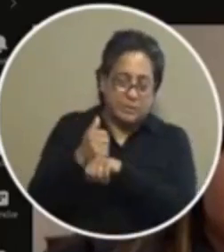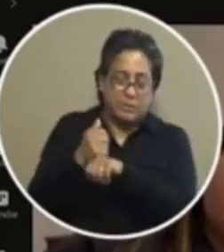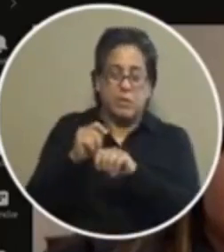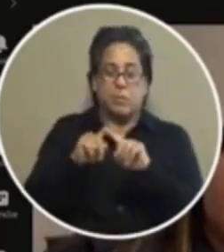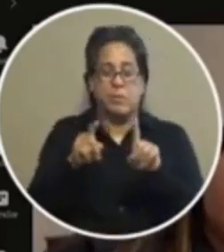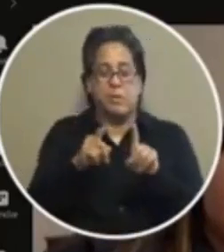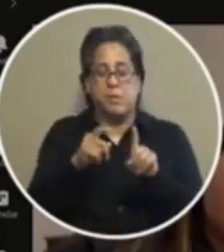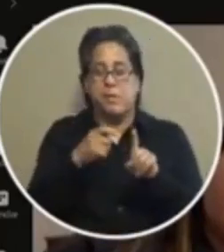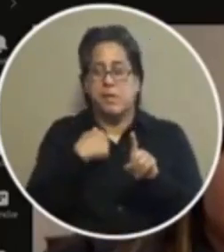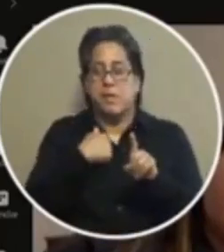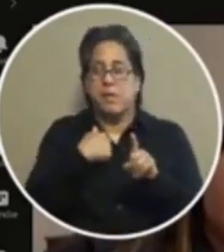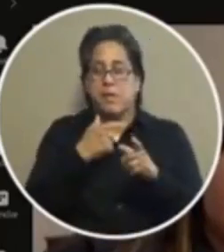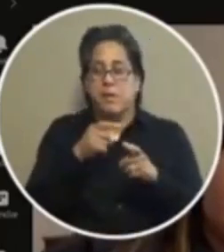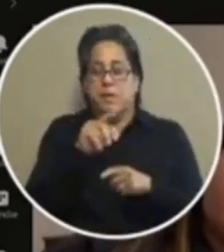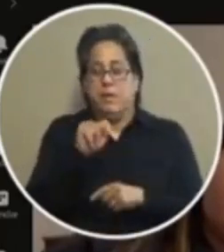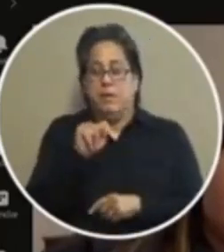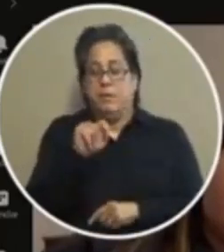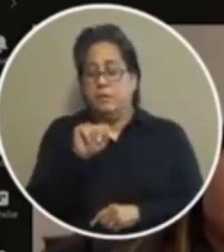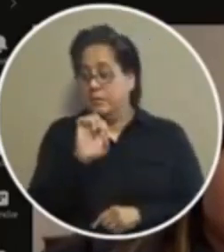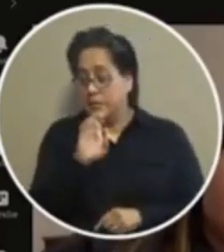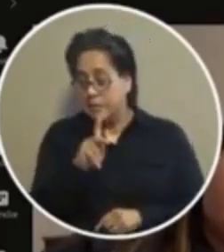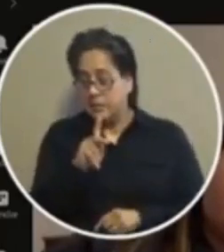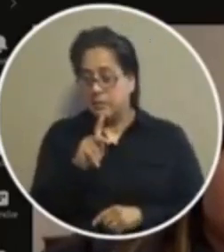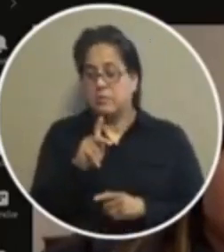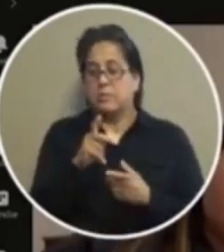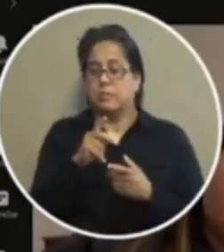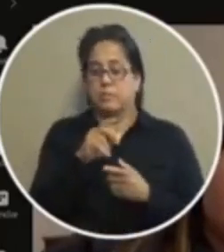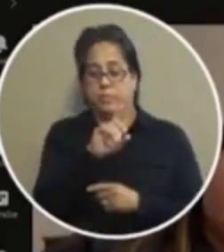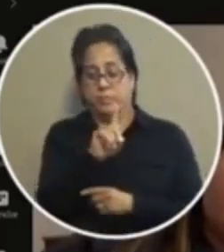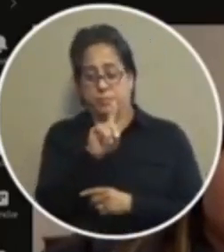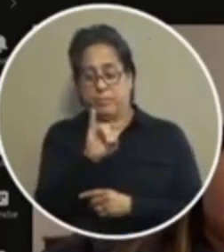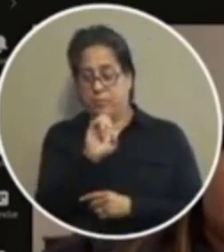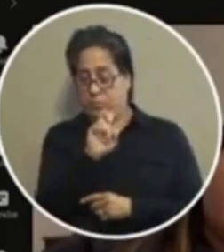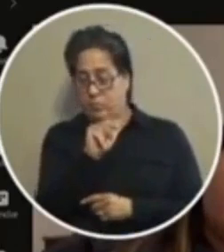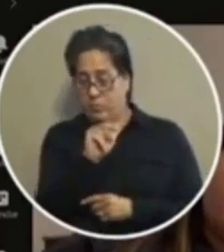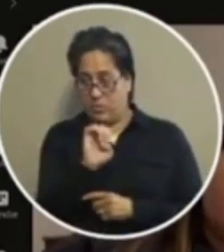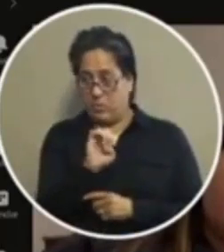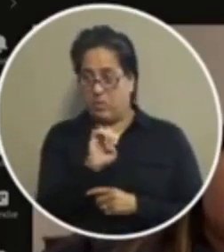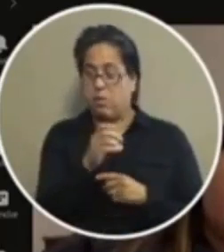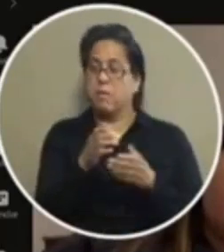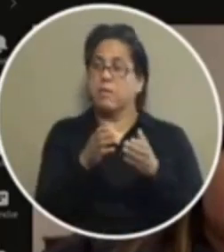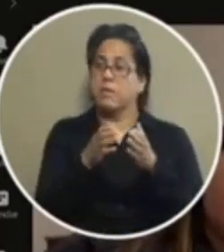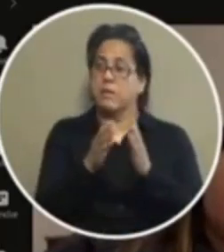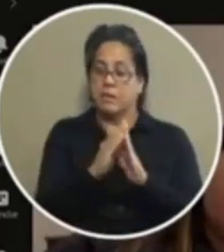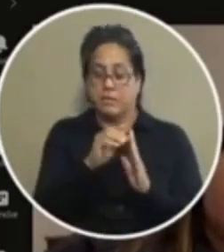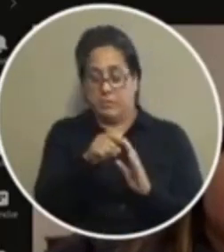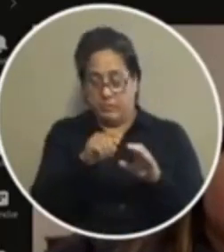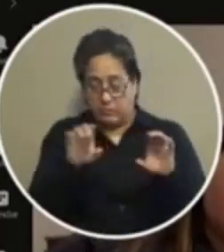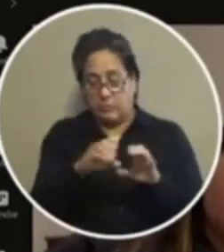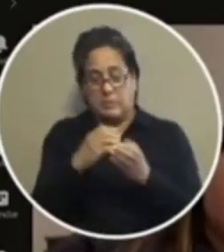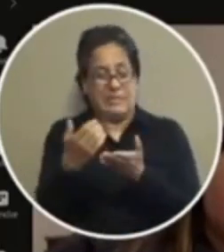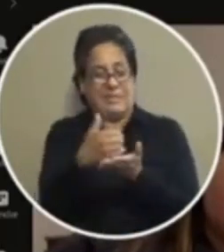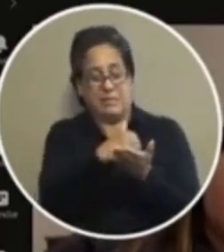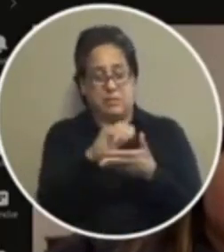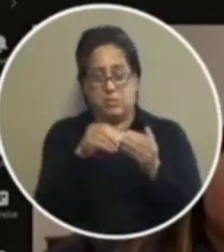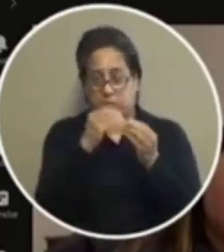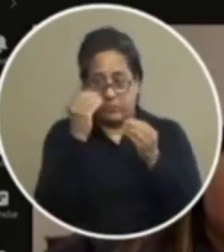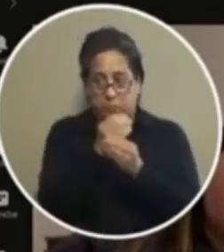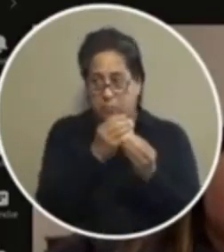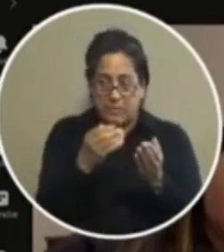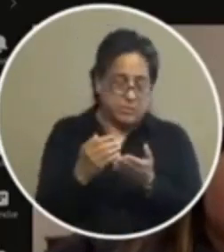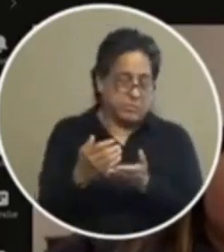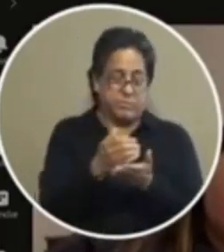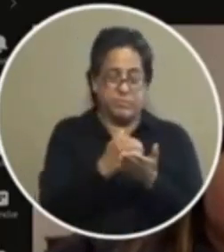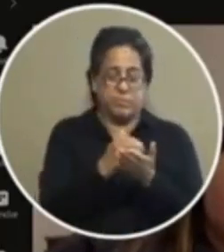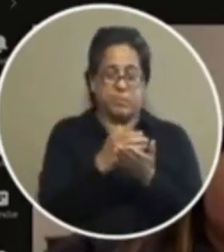have asked staff and tasks to have to do in particular dion to to get all the information and come back with the best